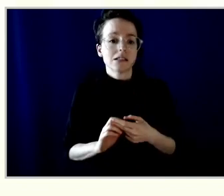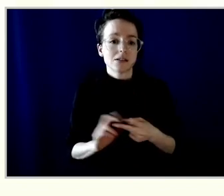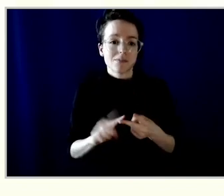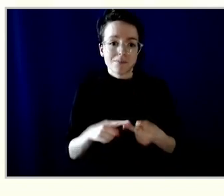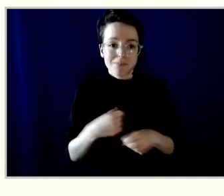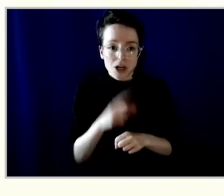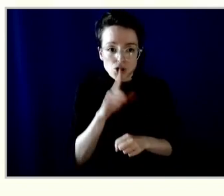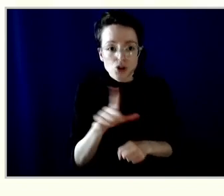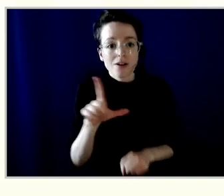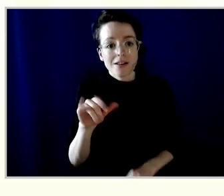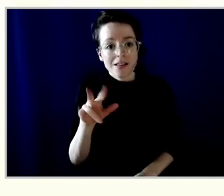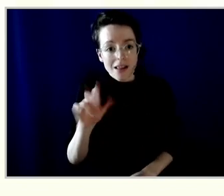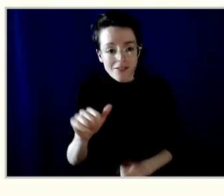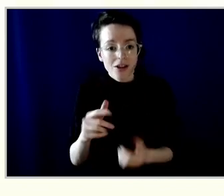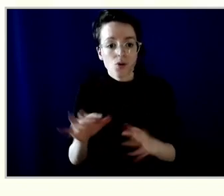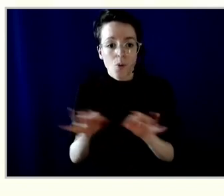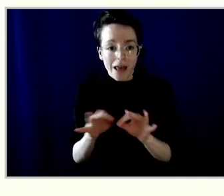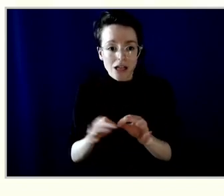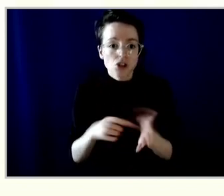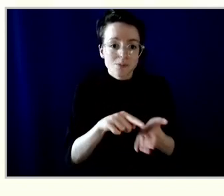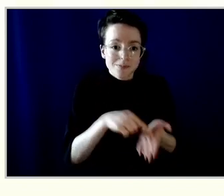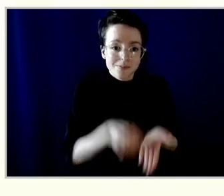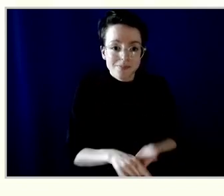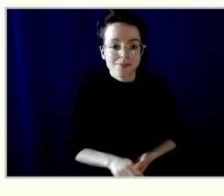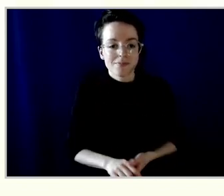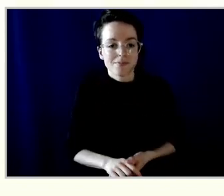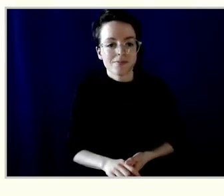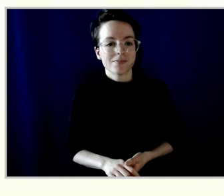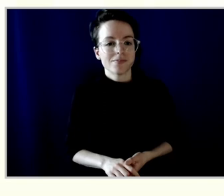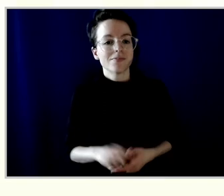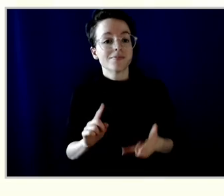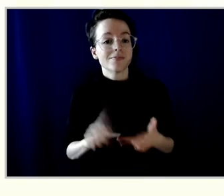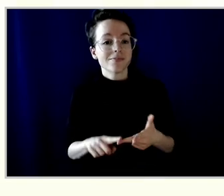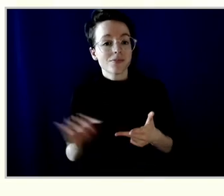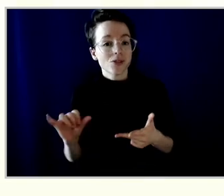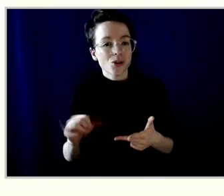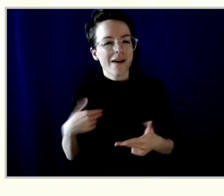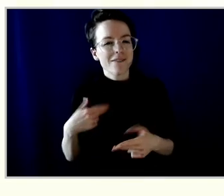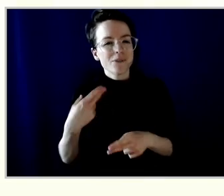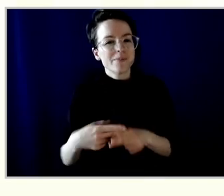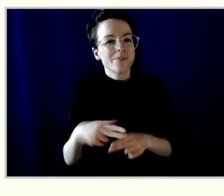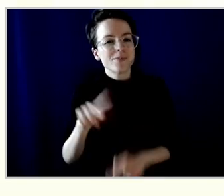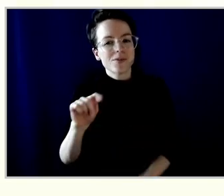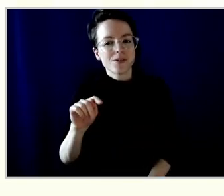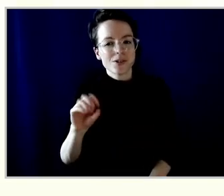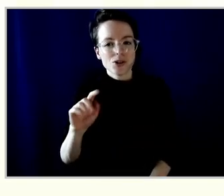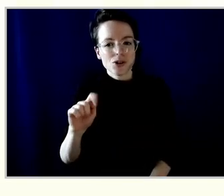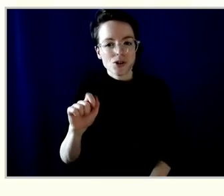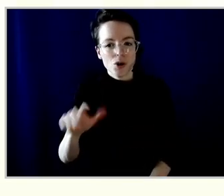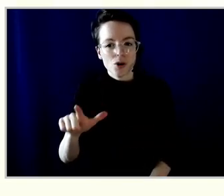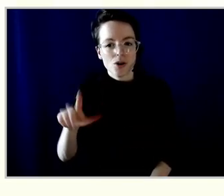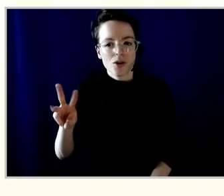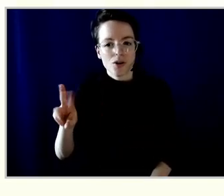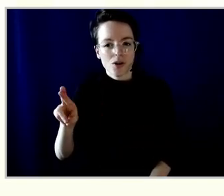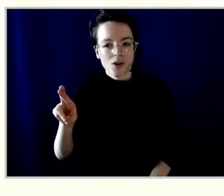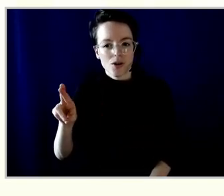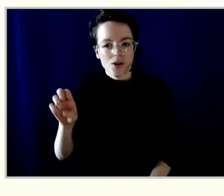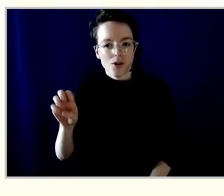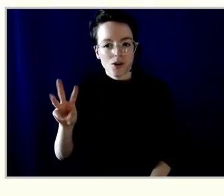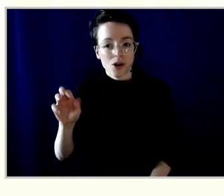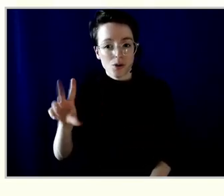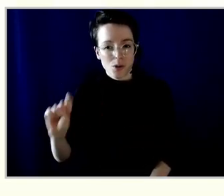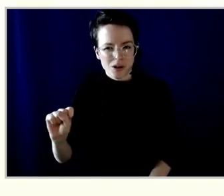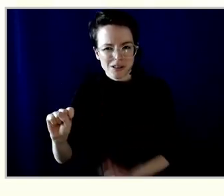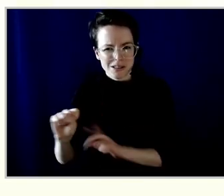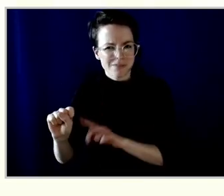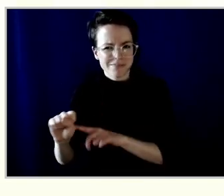provide a lot more broadly what we call total rewards that you know to specifically to your question don't apply to the board.